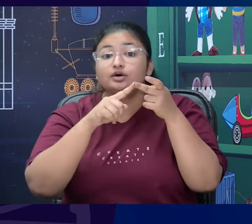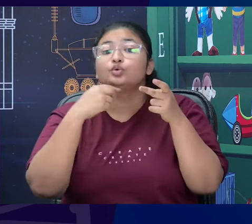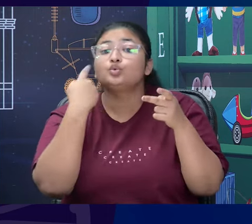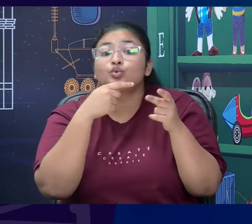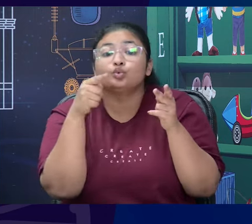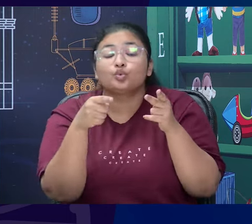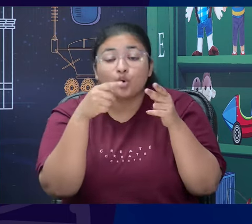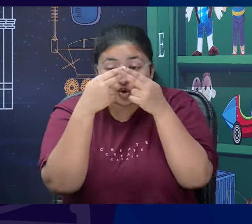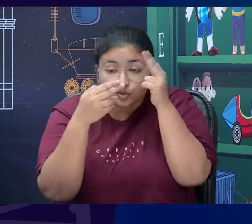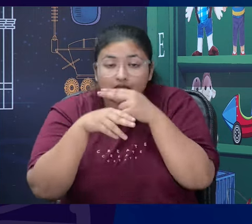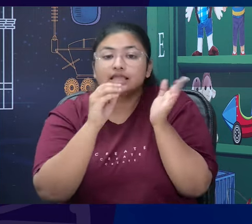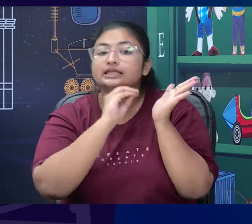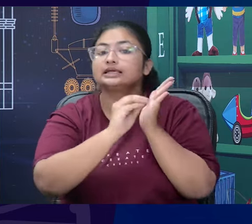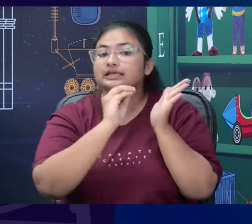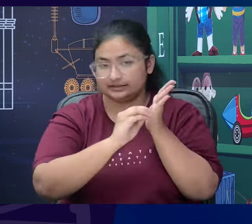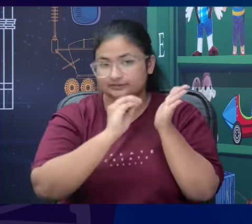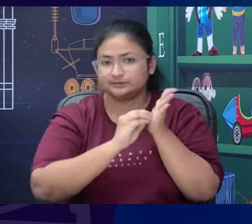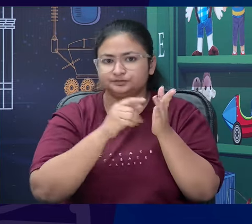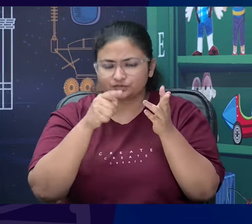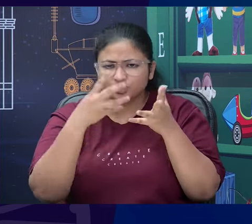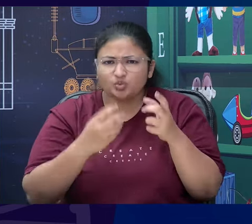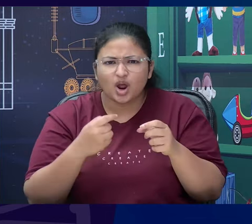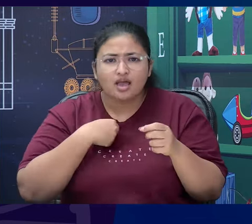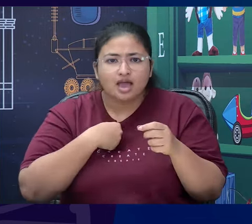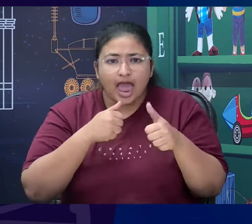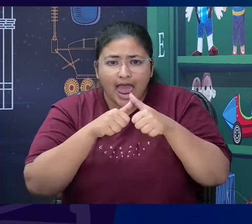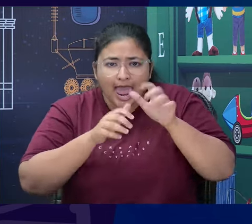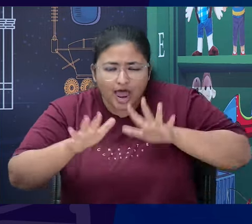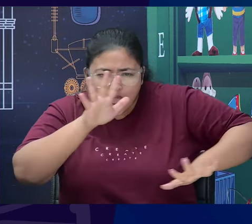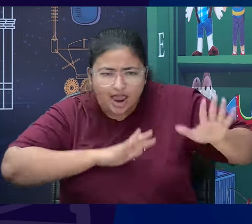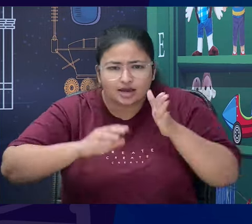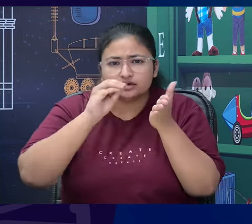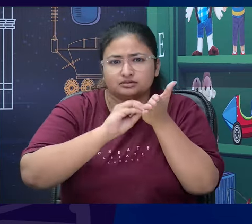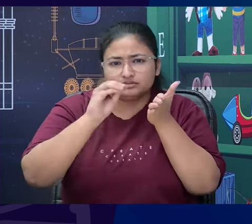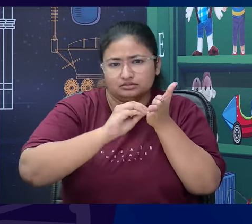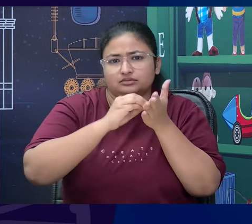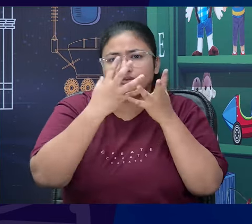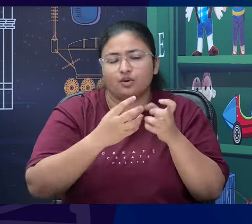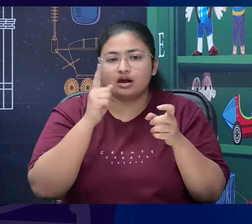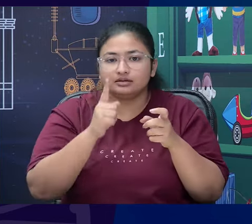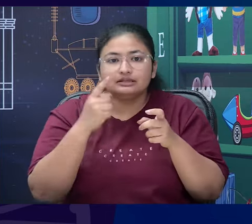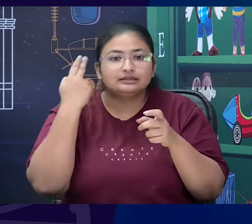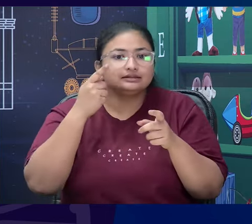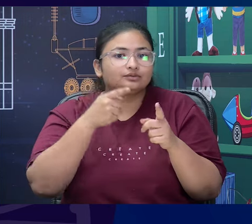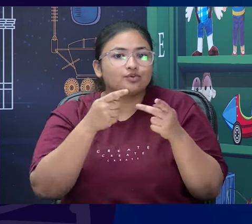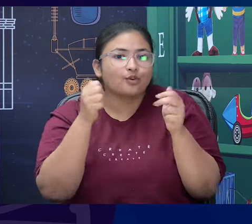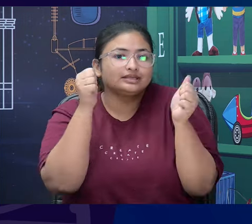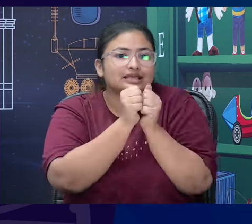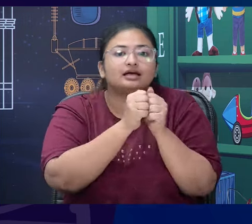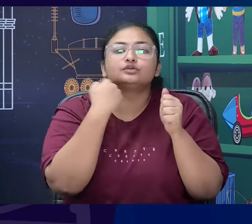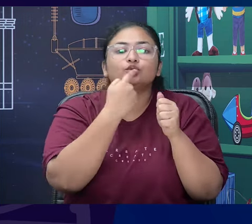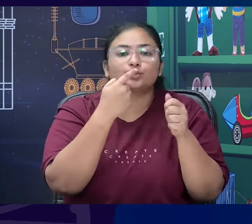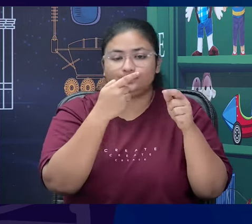adventure and that's why he is with Ausible and as of now he is quite disappointed because